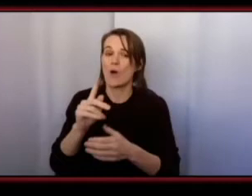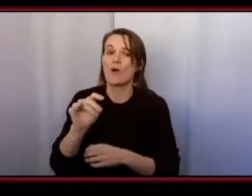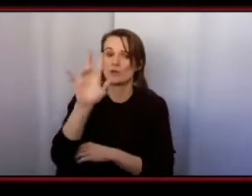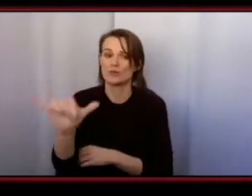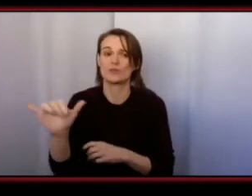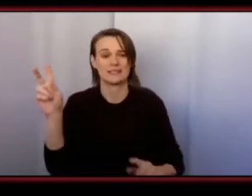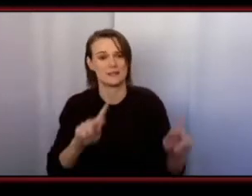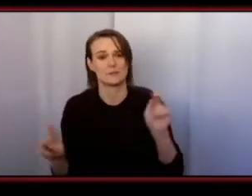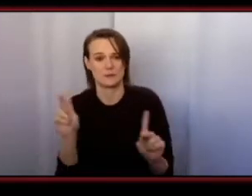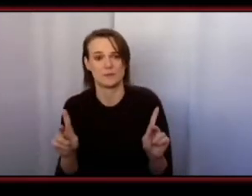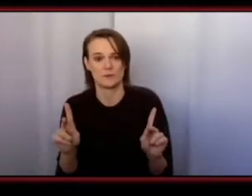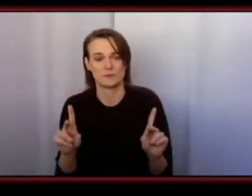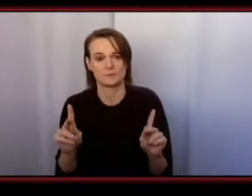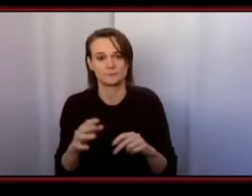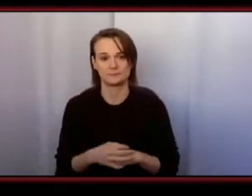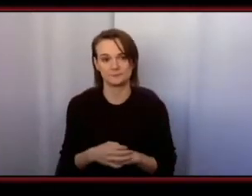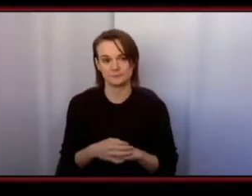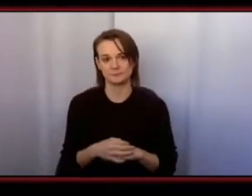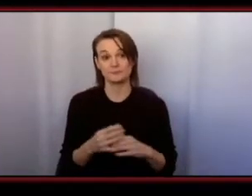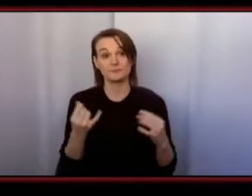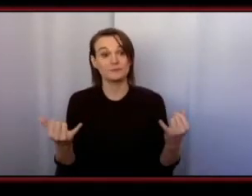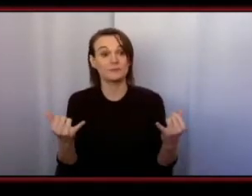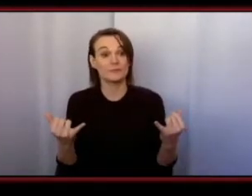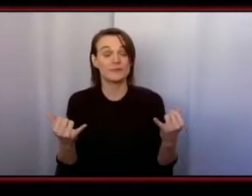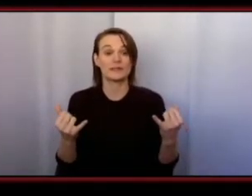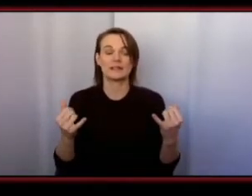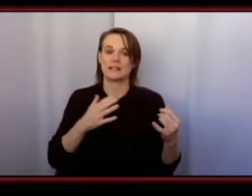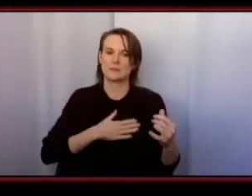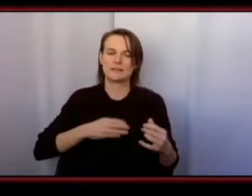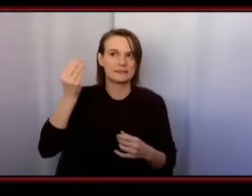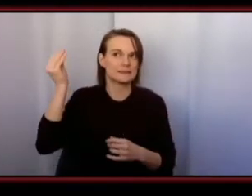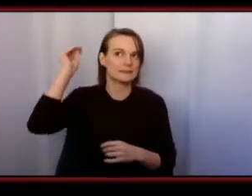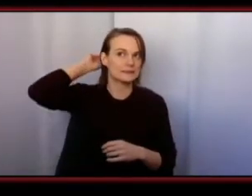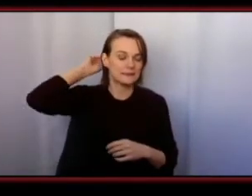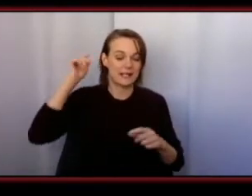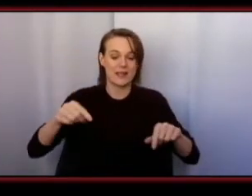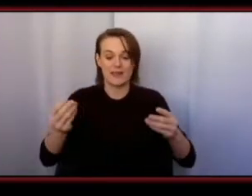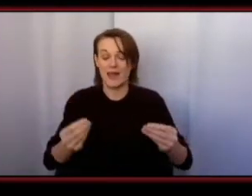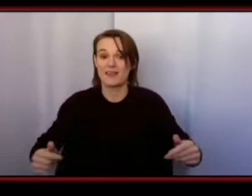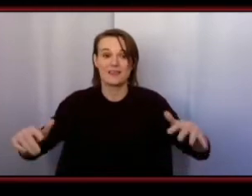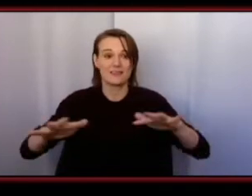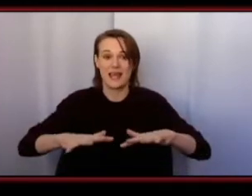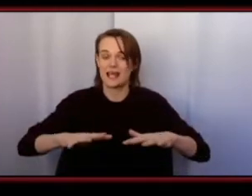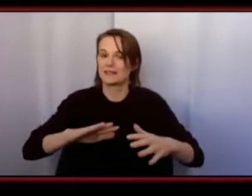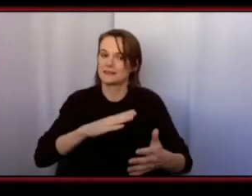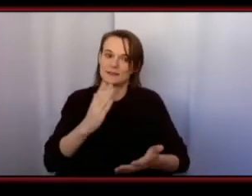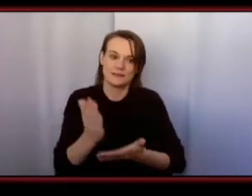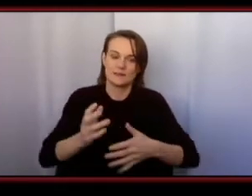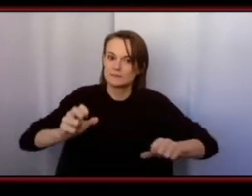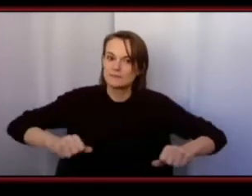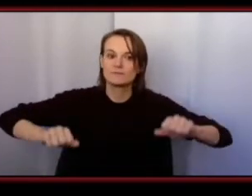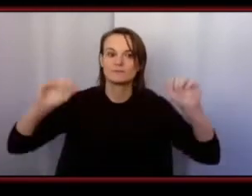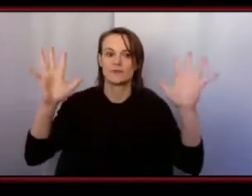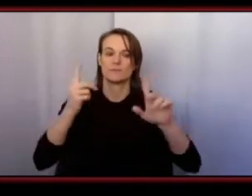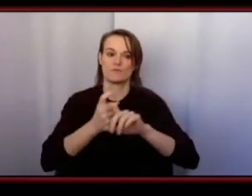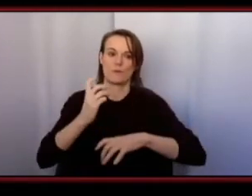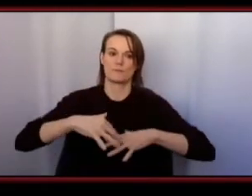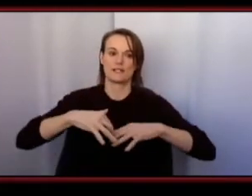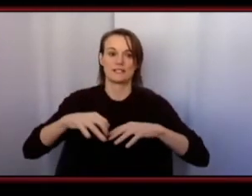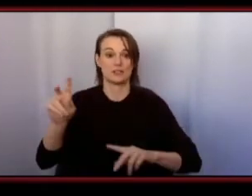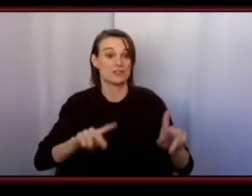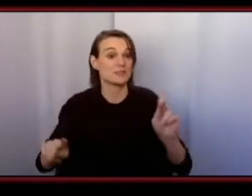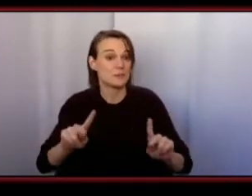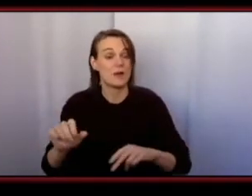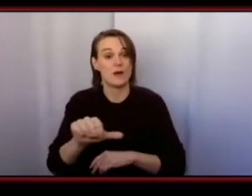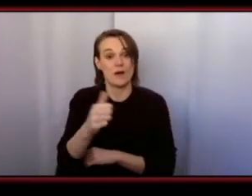I would like us to remain cognizant of being an unceded colonized territory which has left Indigenous people as well as other people of color